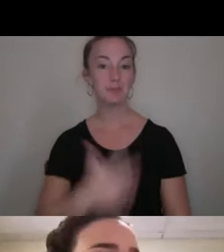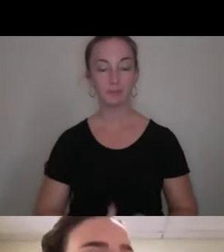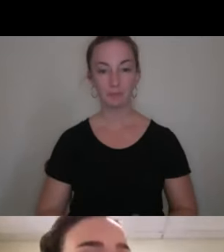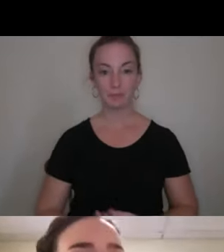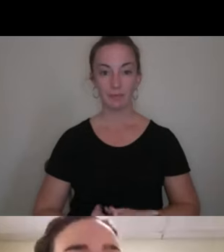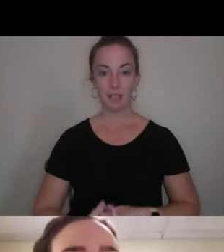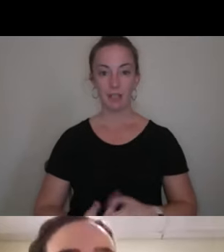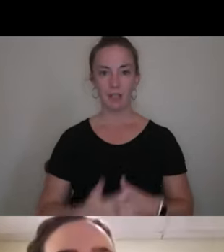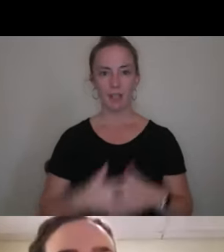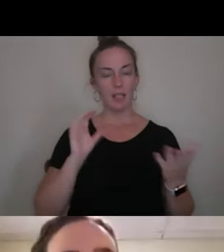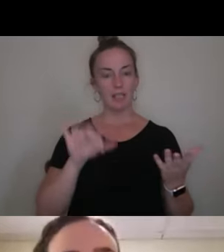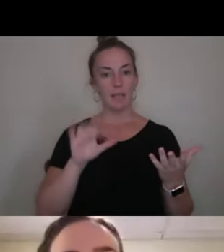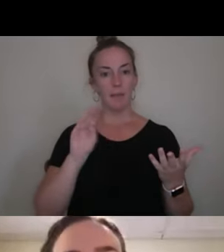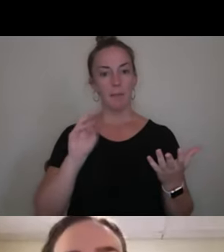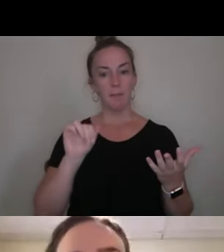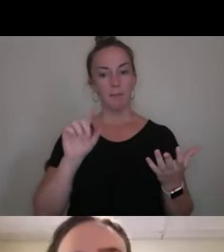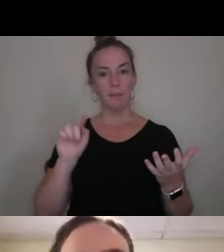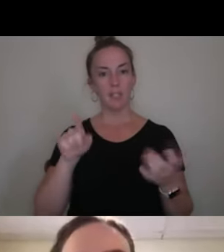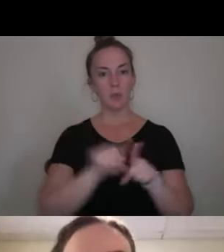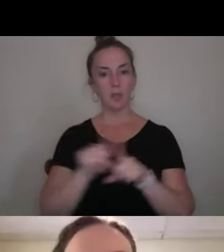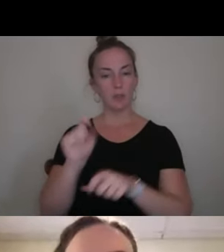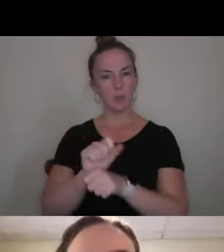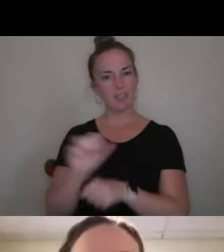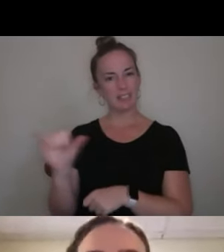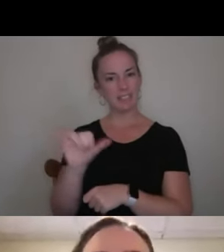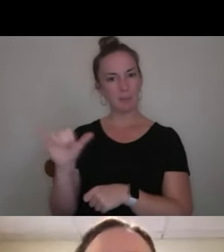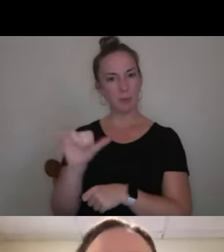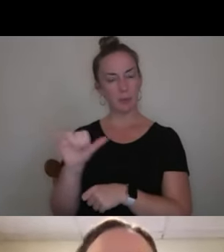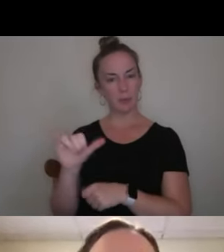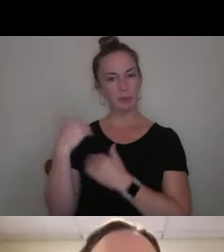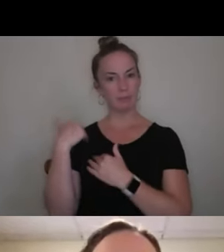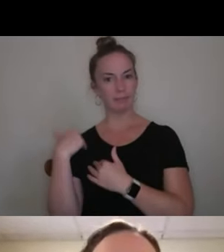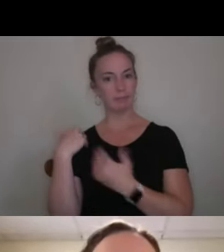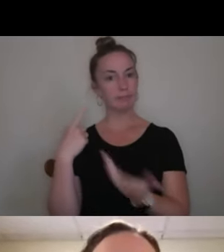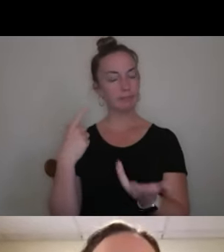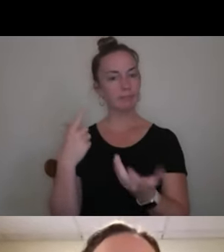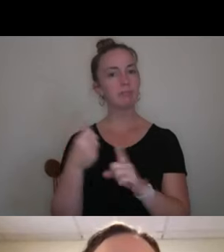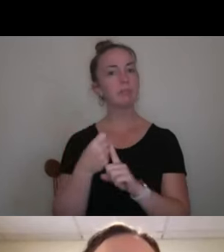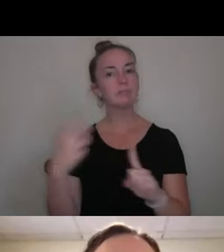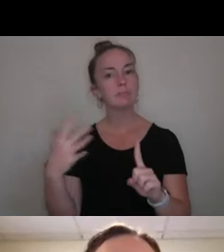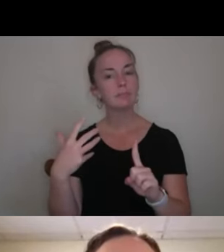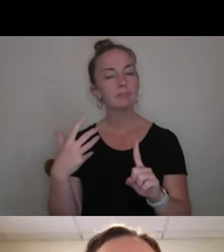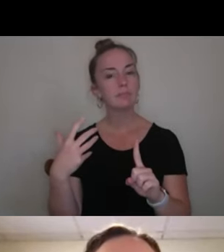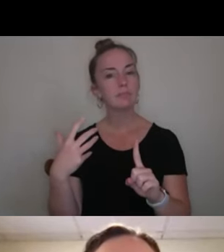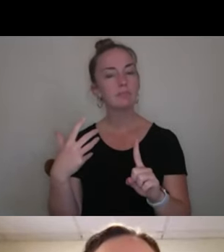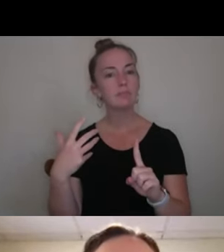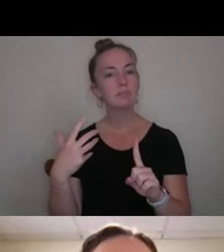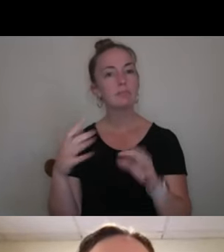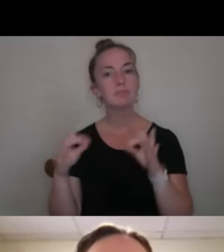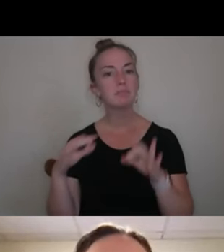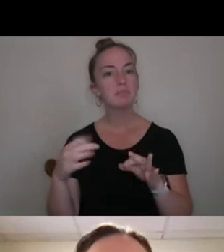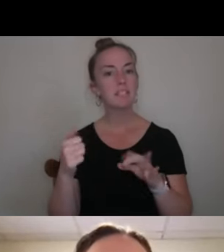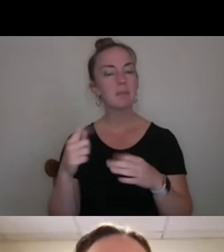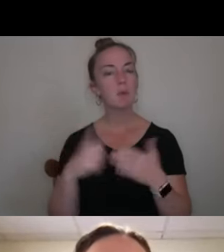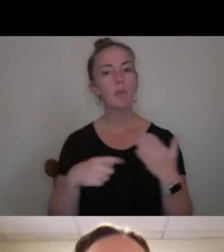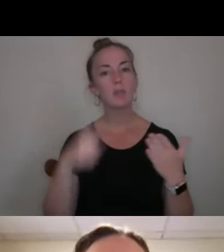Matt, you also work in a similar capacity. Can you talk a little bit about what you think